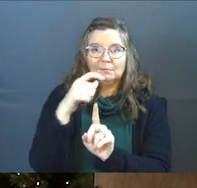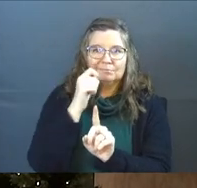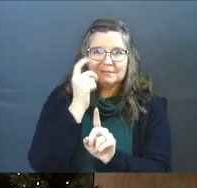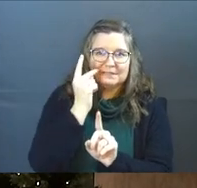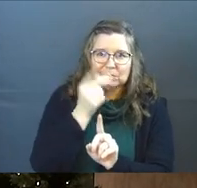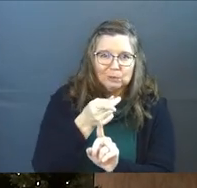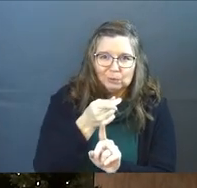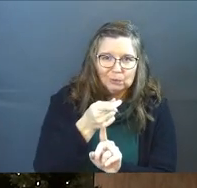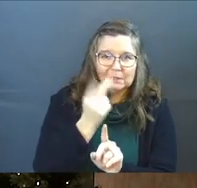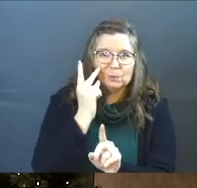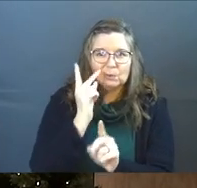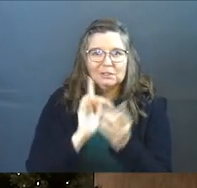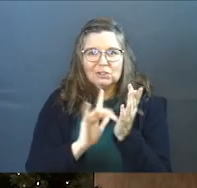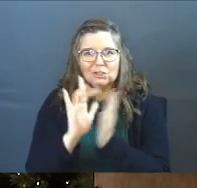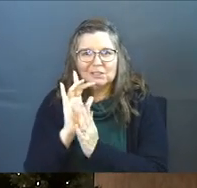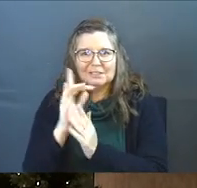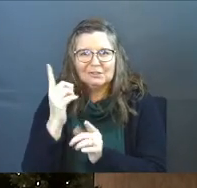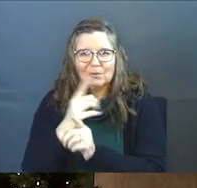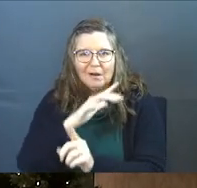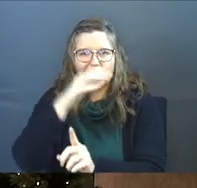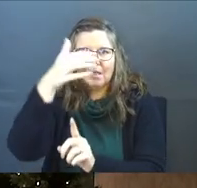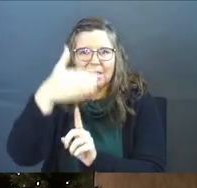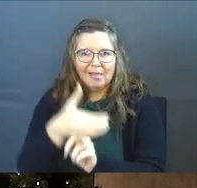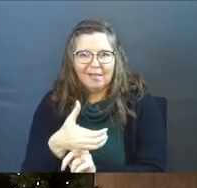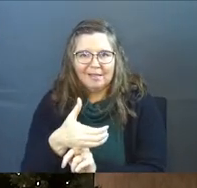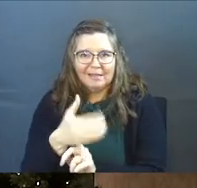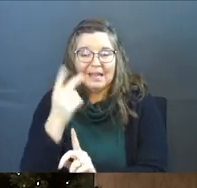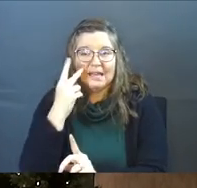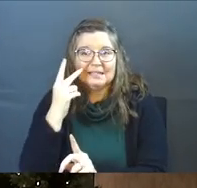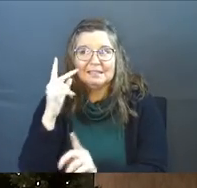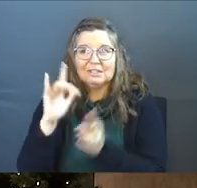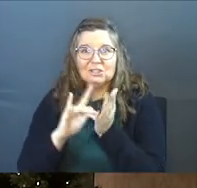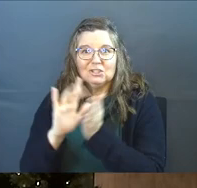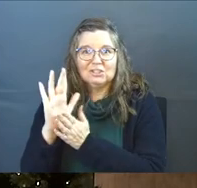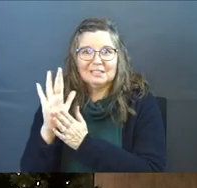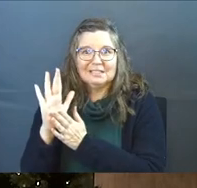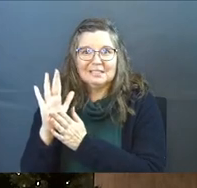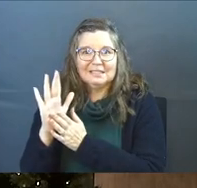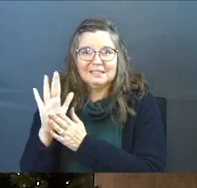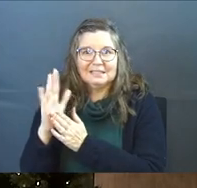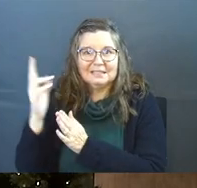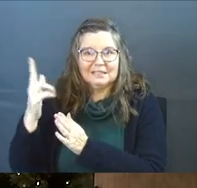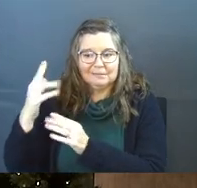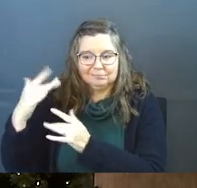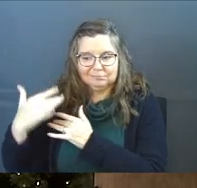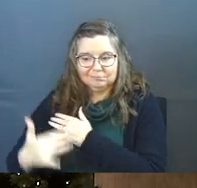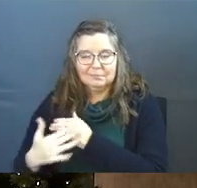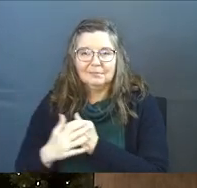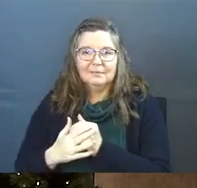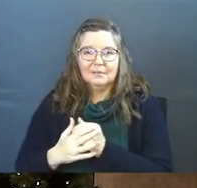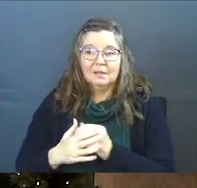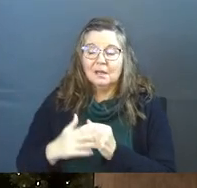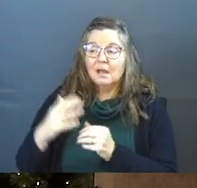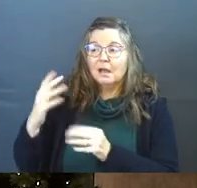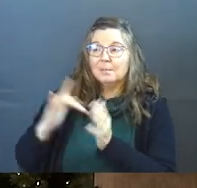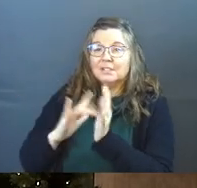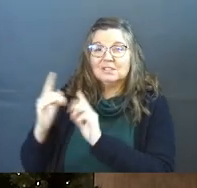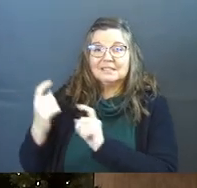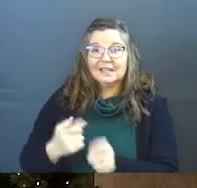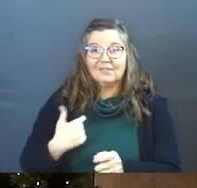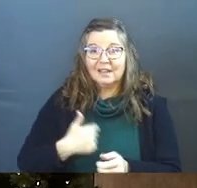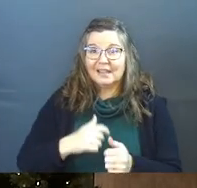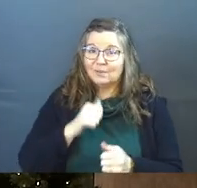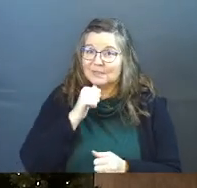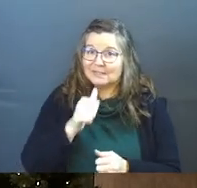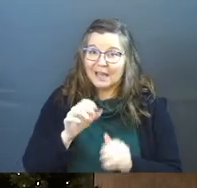see your track record, and that's good news for me. It's good news for us all. But him giving that gift to us was not cheap. It wasn't cheap